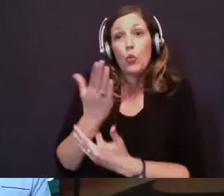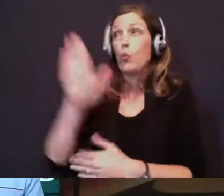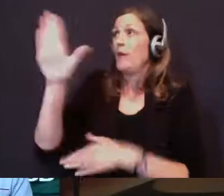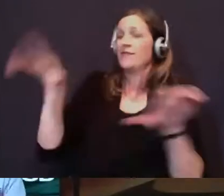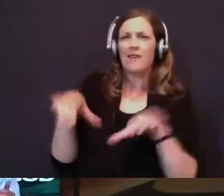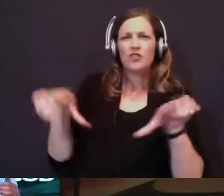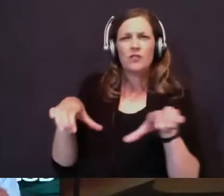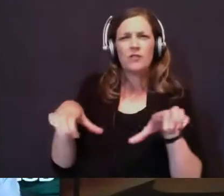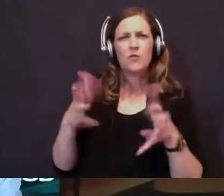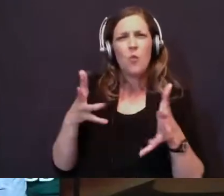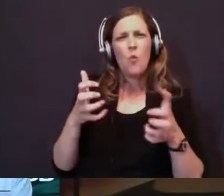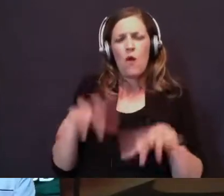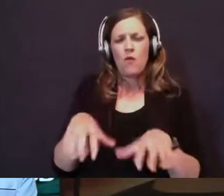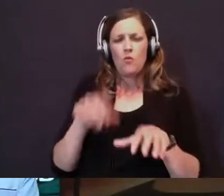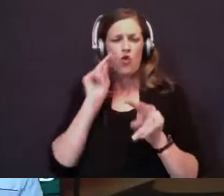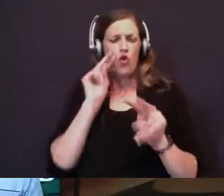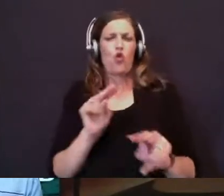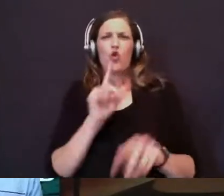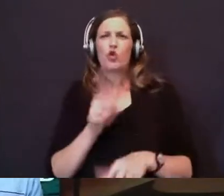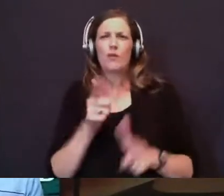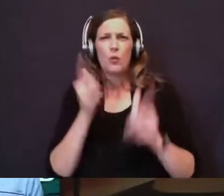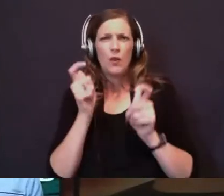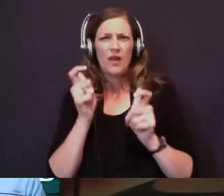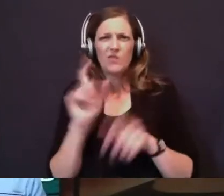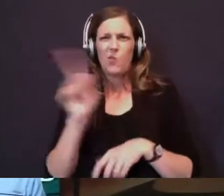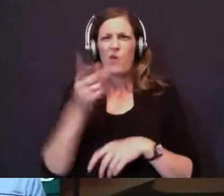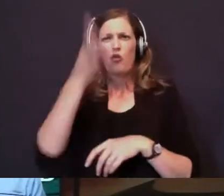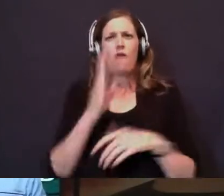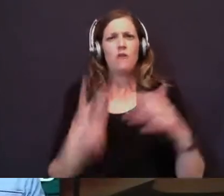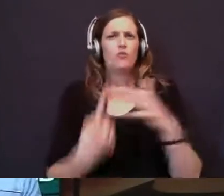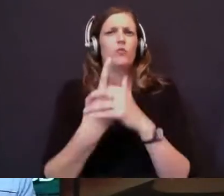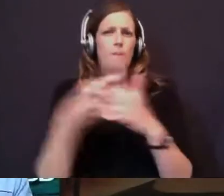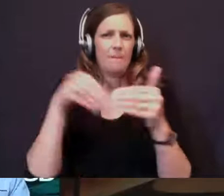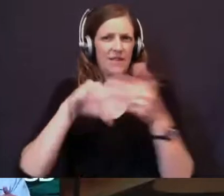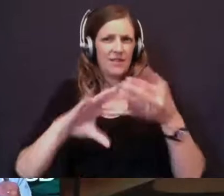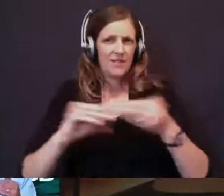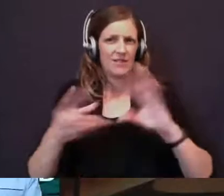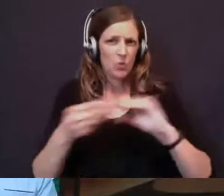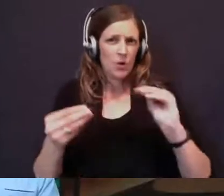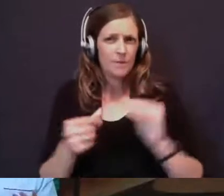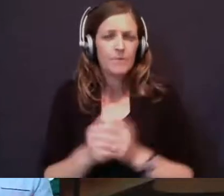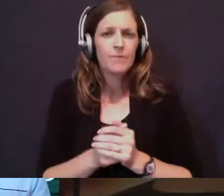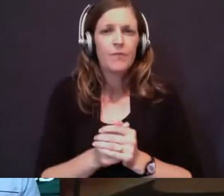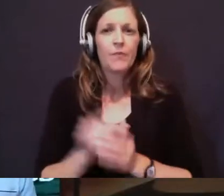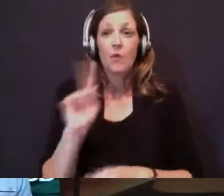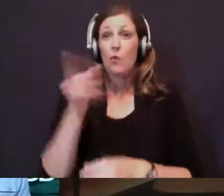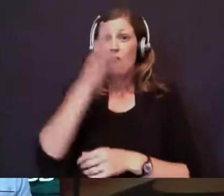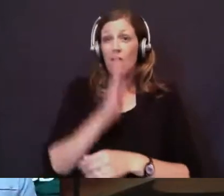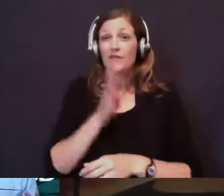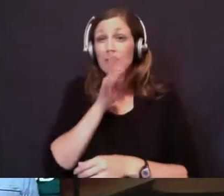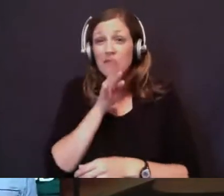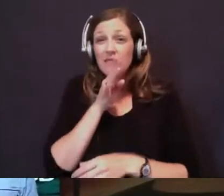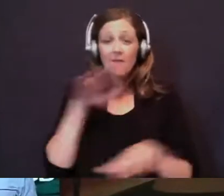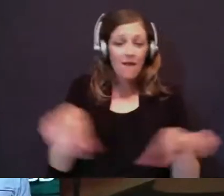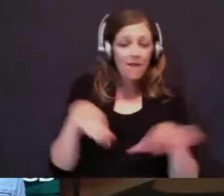I just want to take a look real quickly at where God shows up in this story, where God speaks, where he acts,